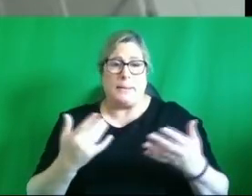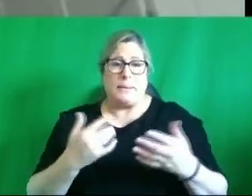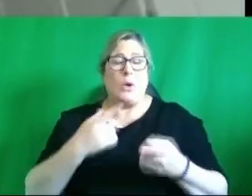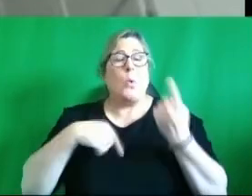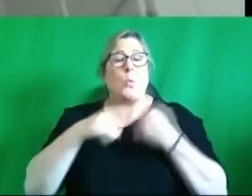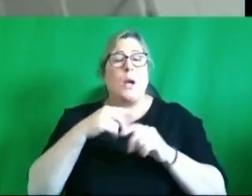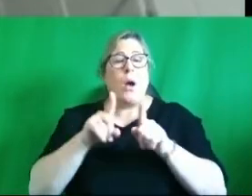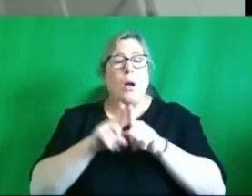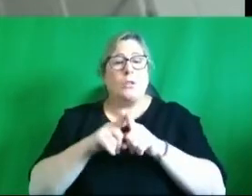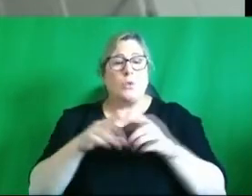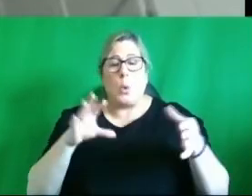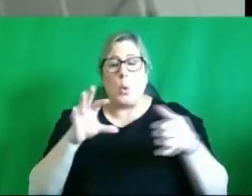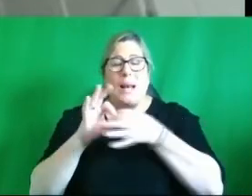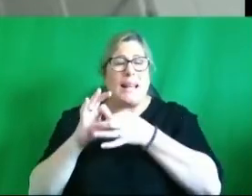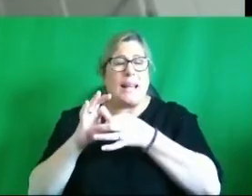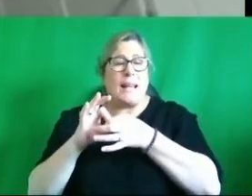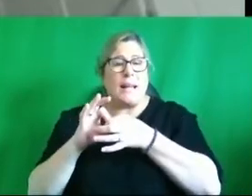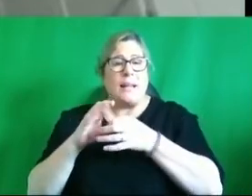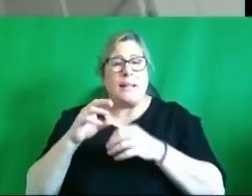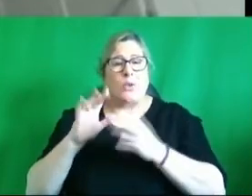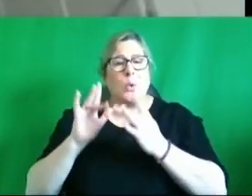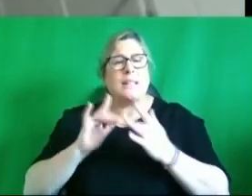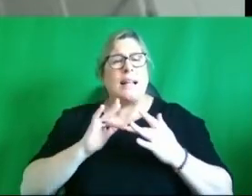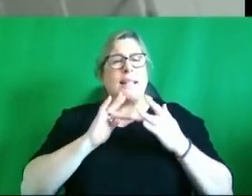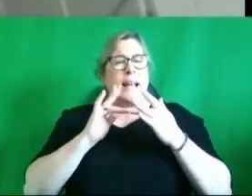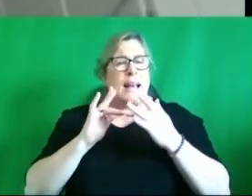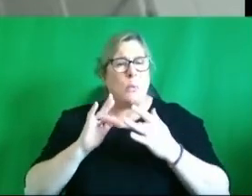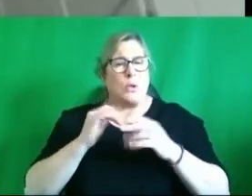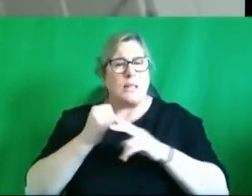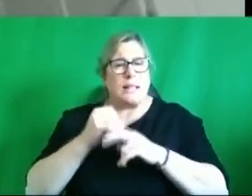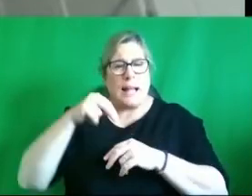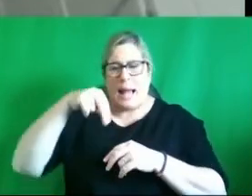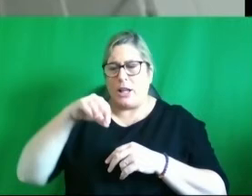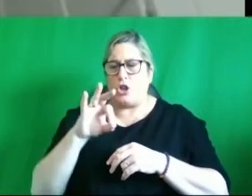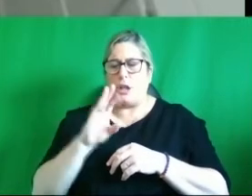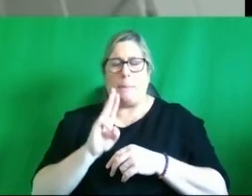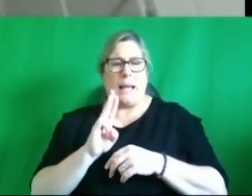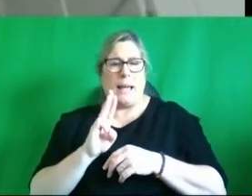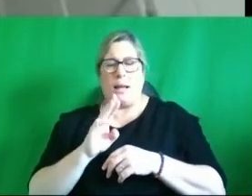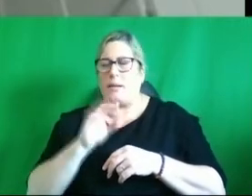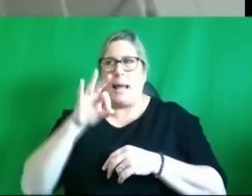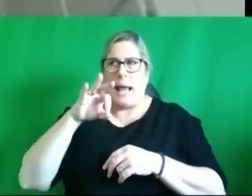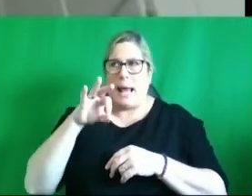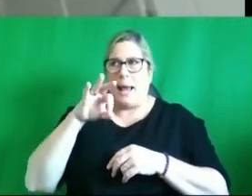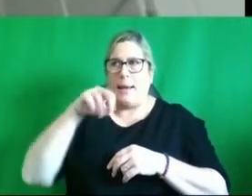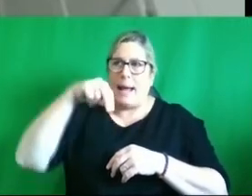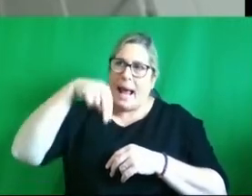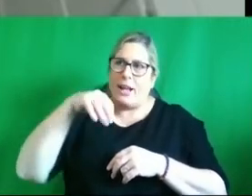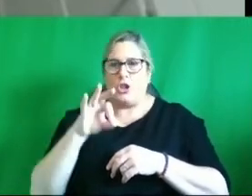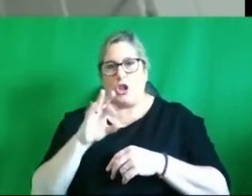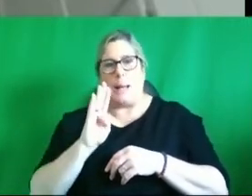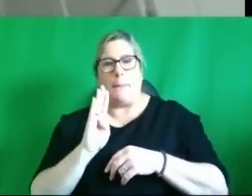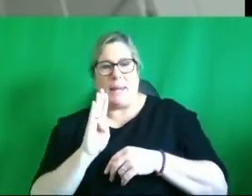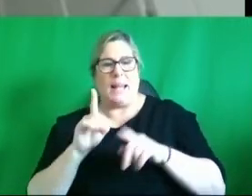also link into the the networks uh in in gb as well and perhaps as you describe